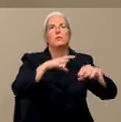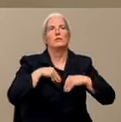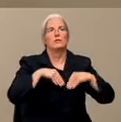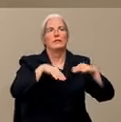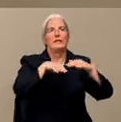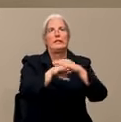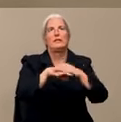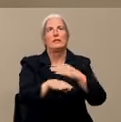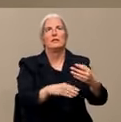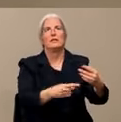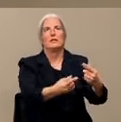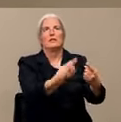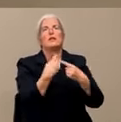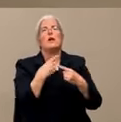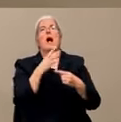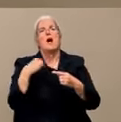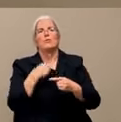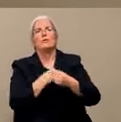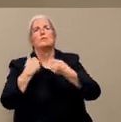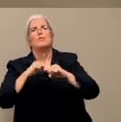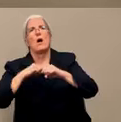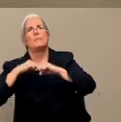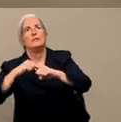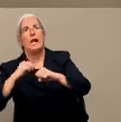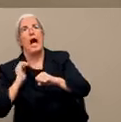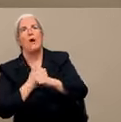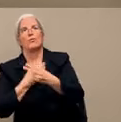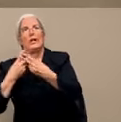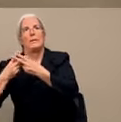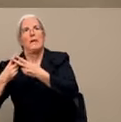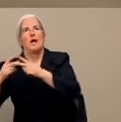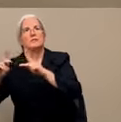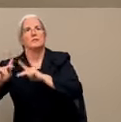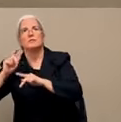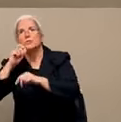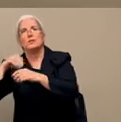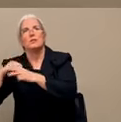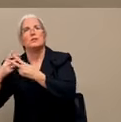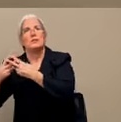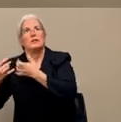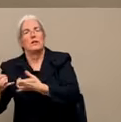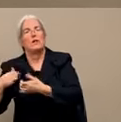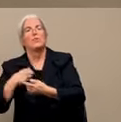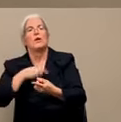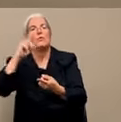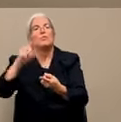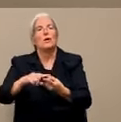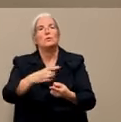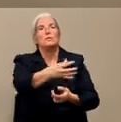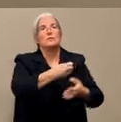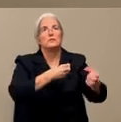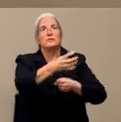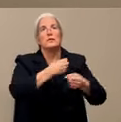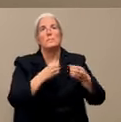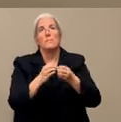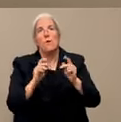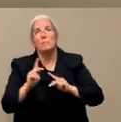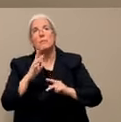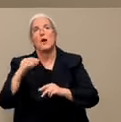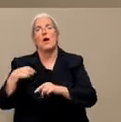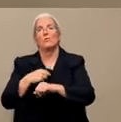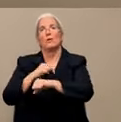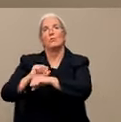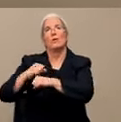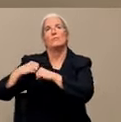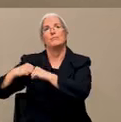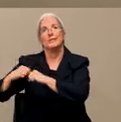So specifically in reducing the intake, we have worked with obviously our agency, but also all of the law enforcement